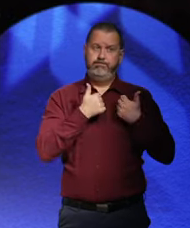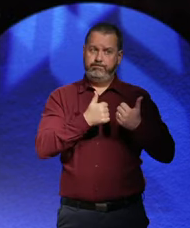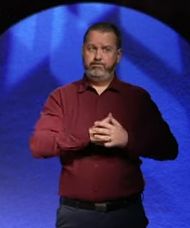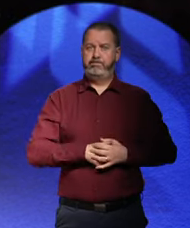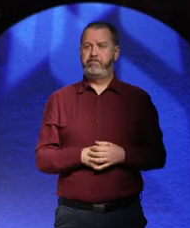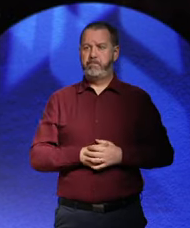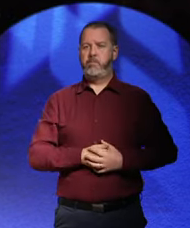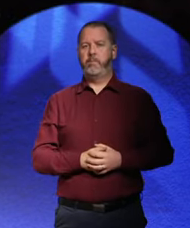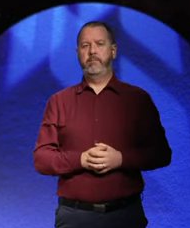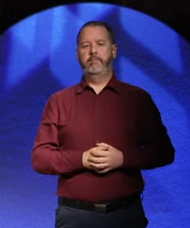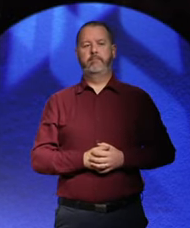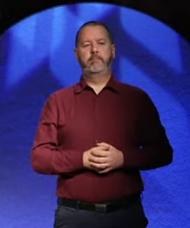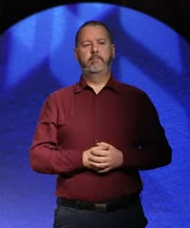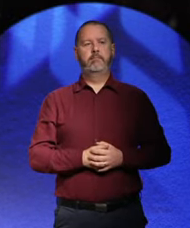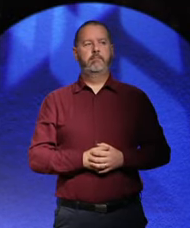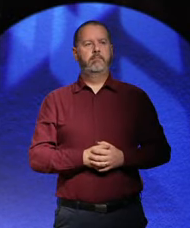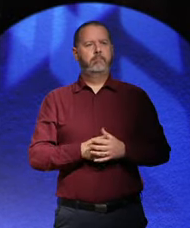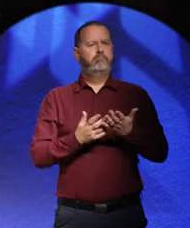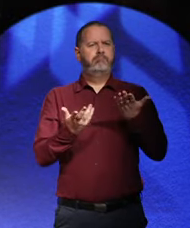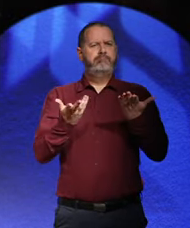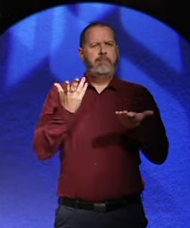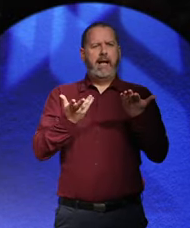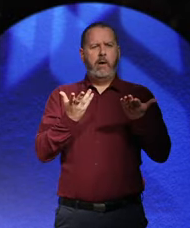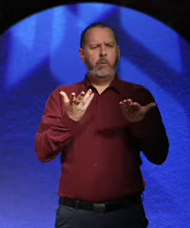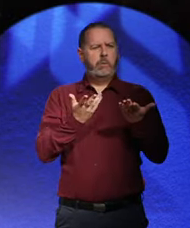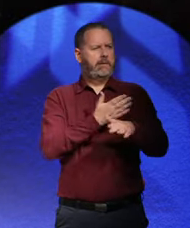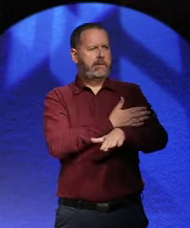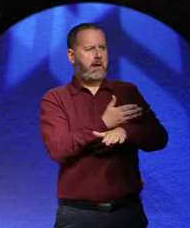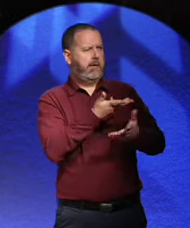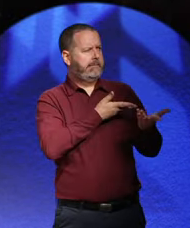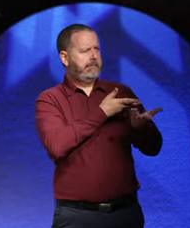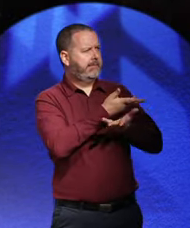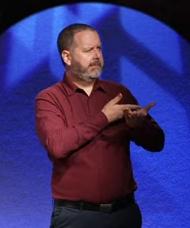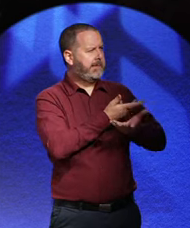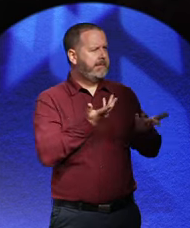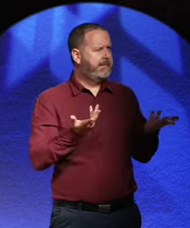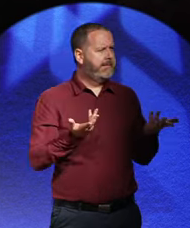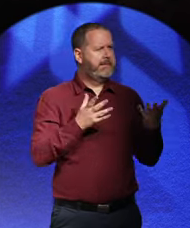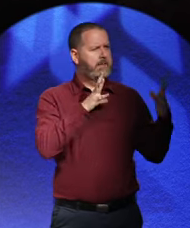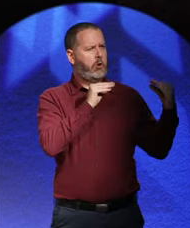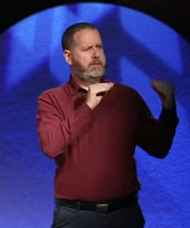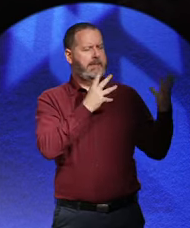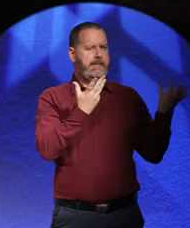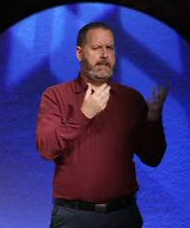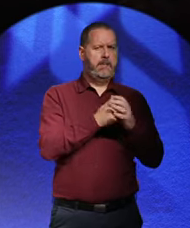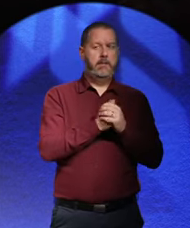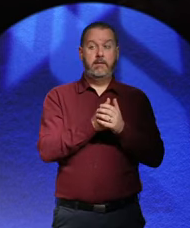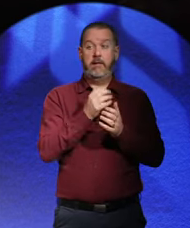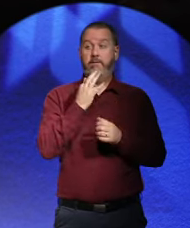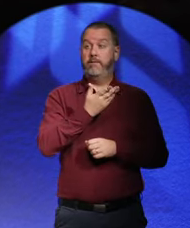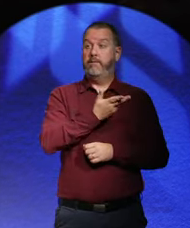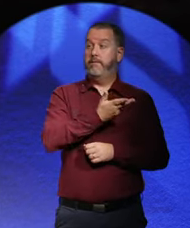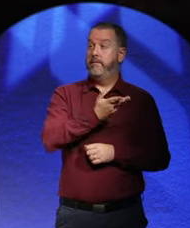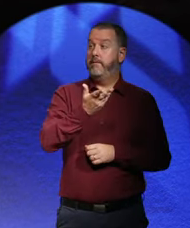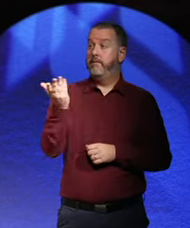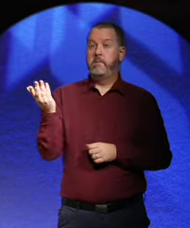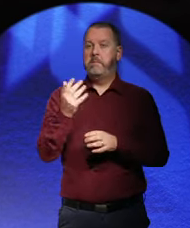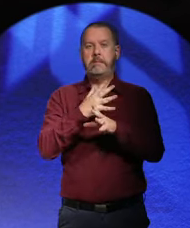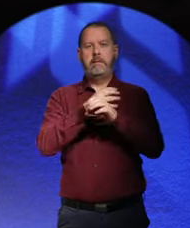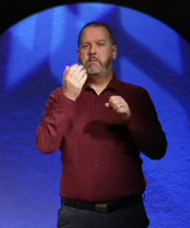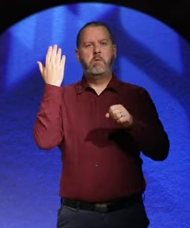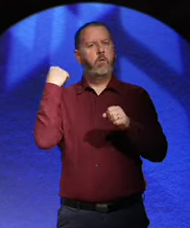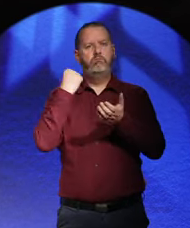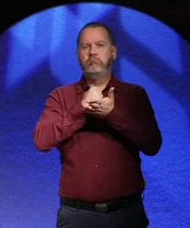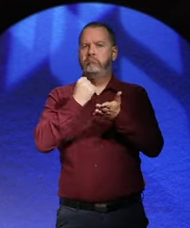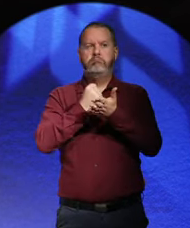I suppose a good place to start, particularly for anyone here that's perhaps never studied